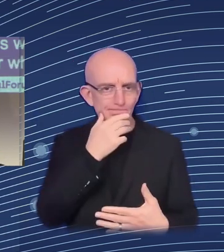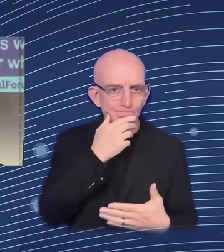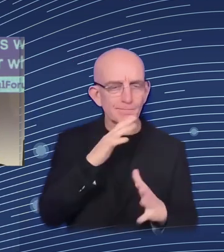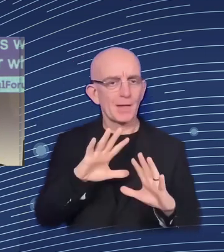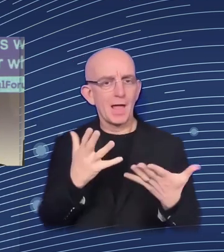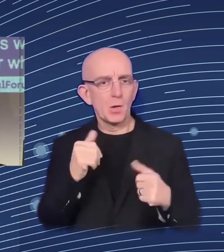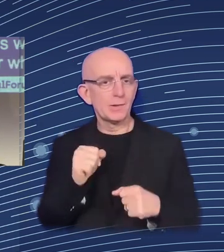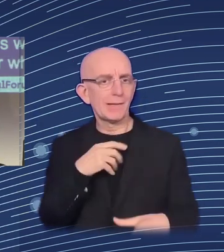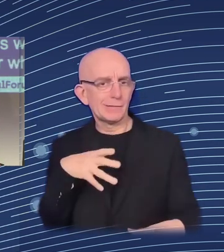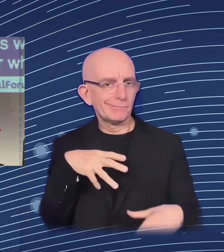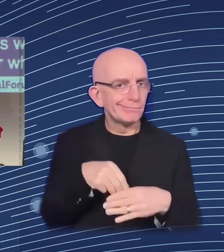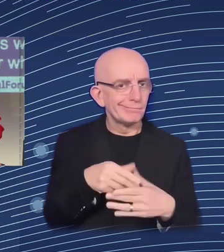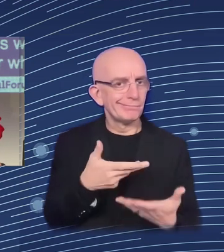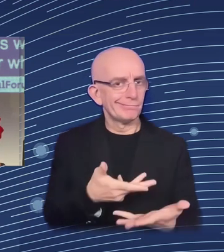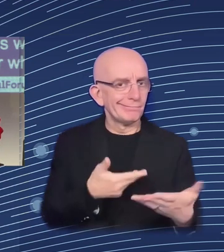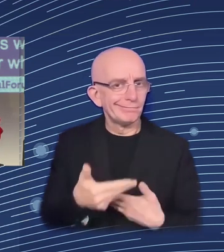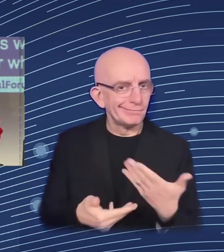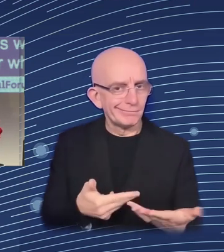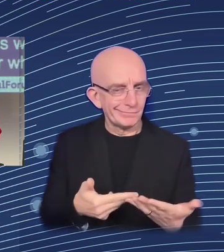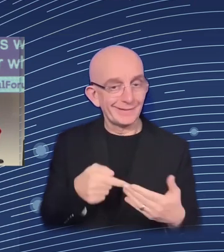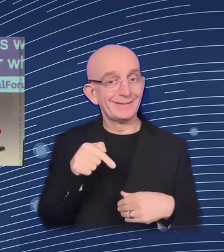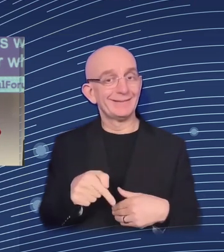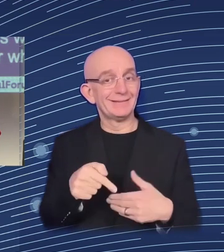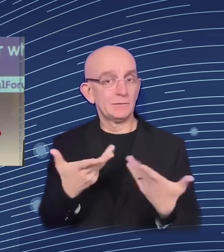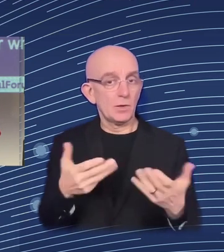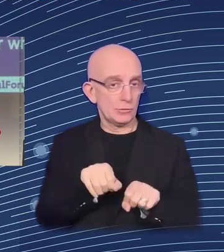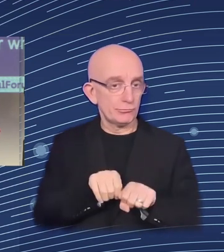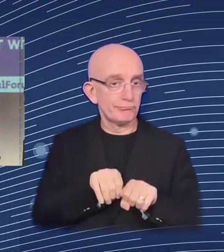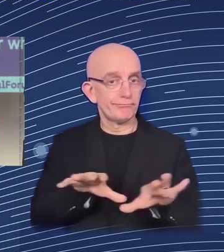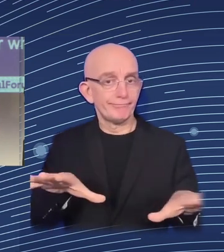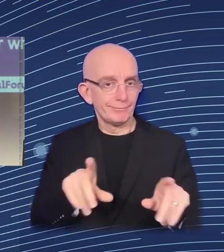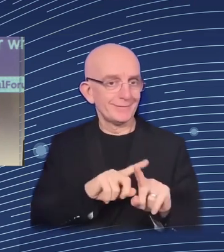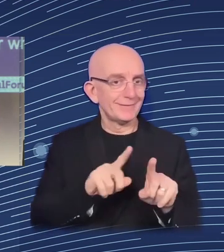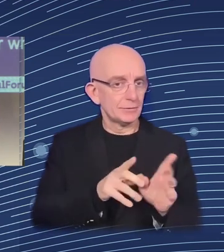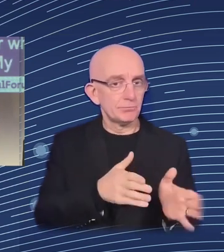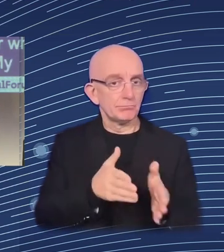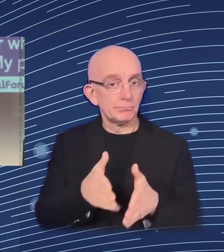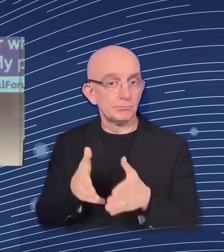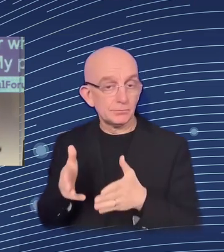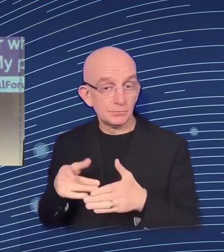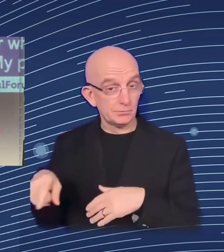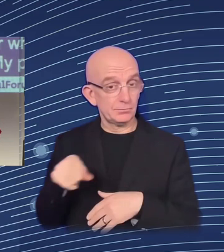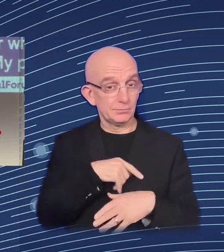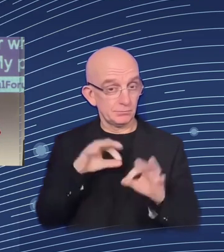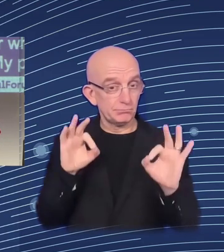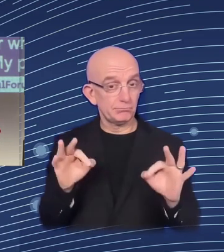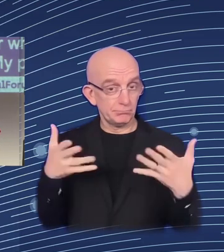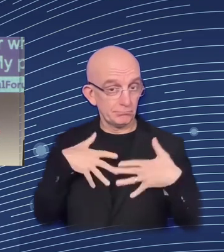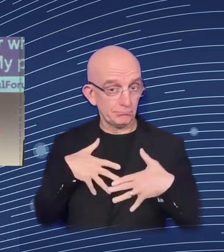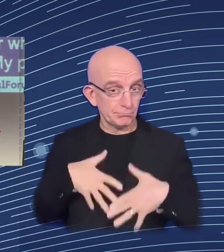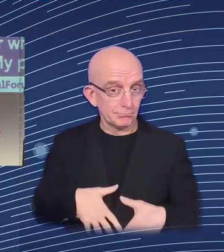fully understood. So, my purpose is actually to share some reflections and trying to disentangle some of these